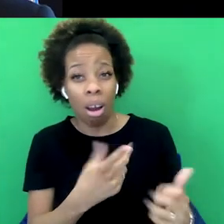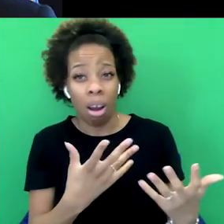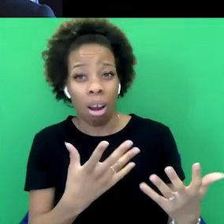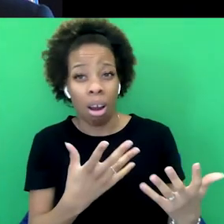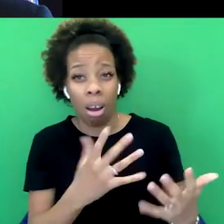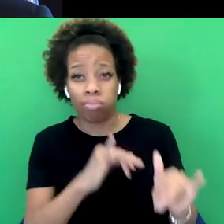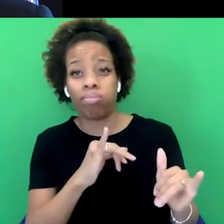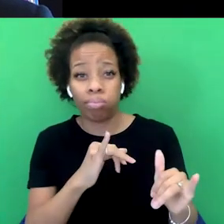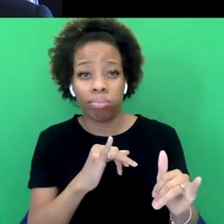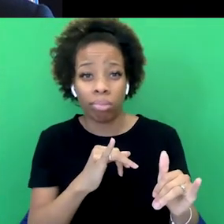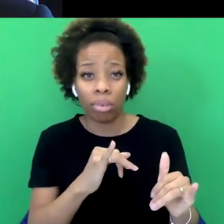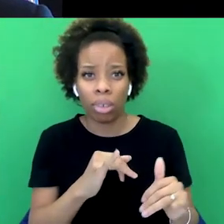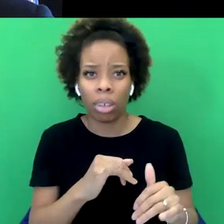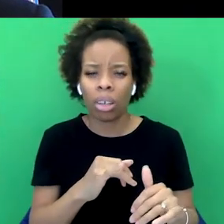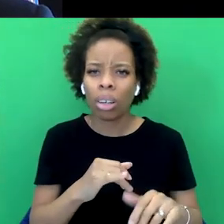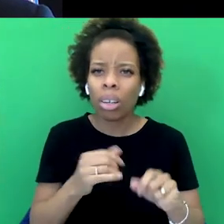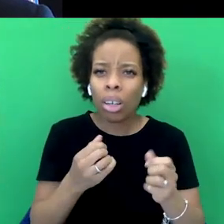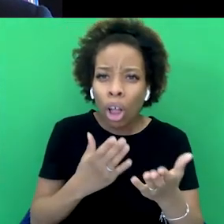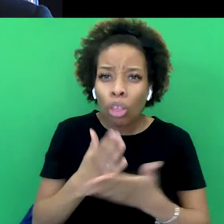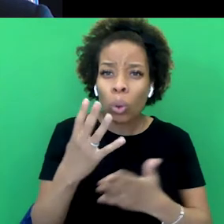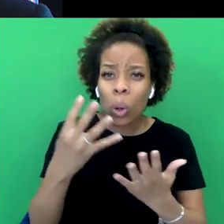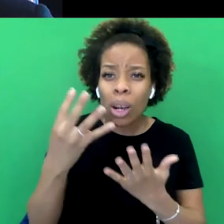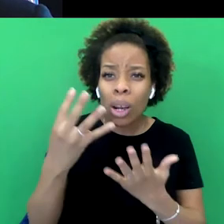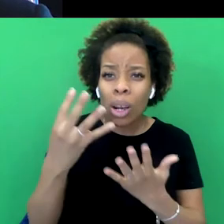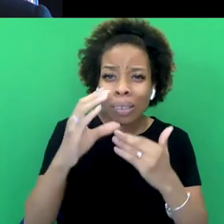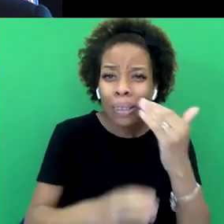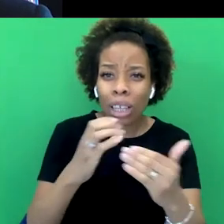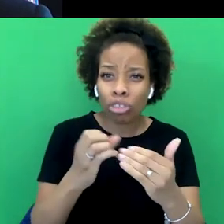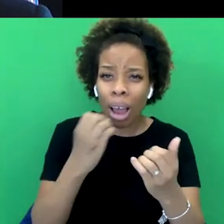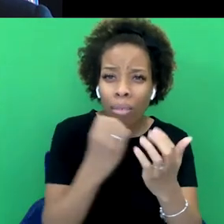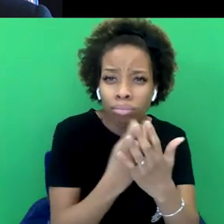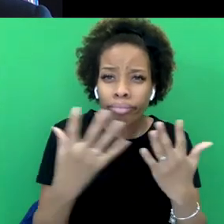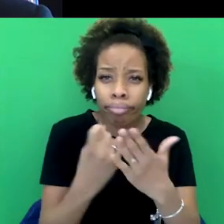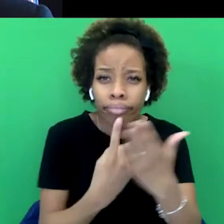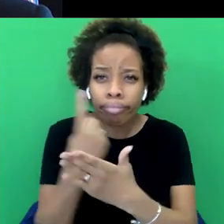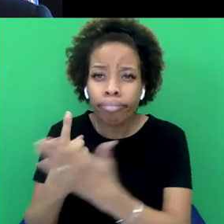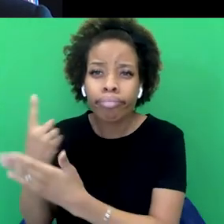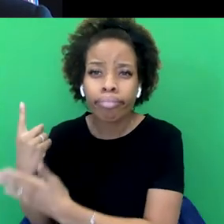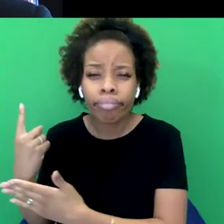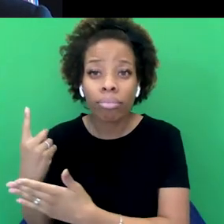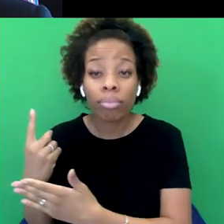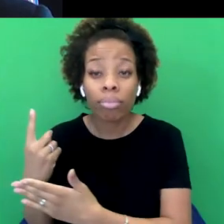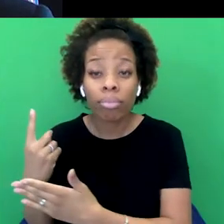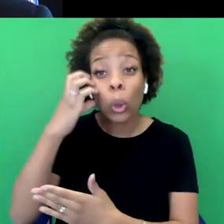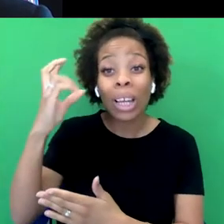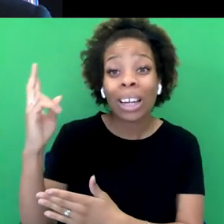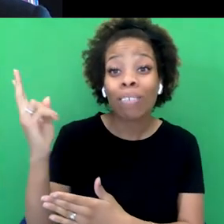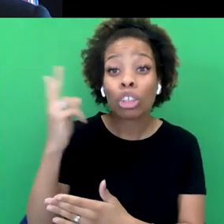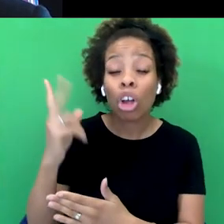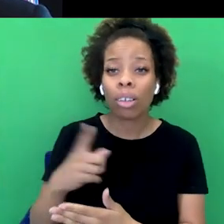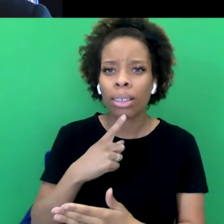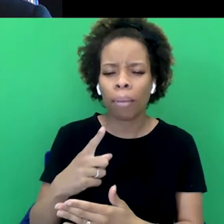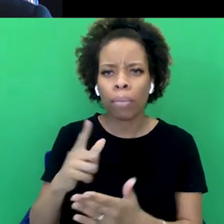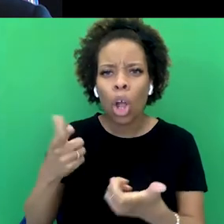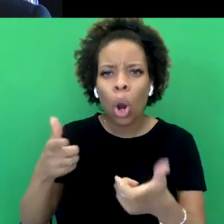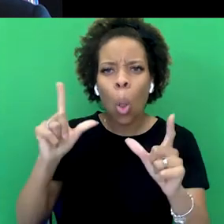railed against jingoism throughout the 19th century. Queen Victoria complained when, I think it was Lord Kitchener, wanted to make a kind